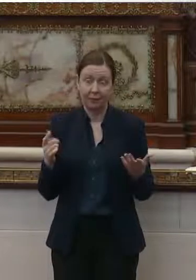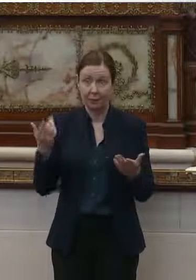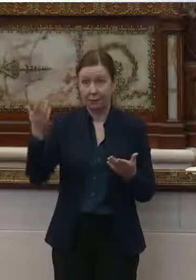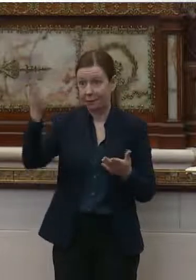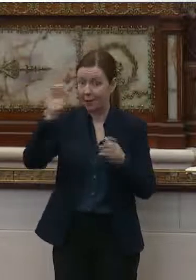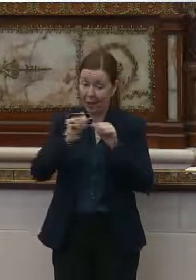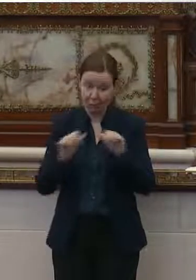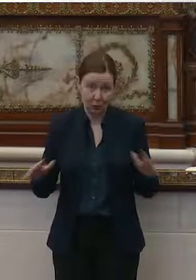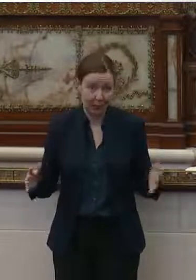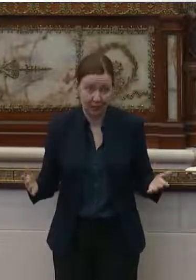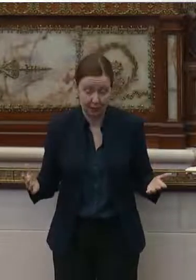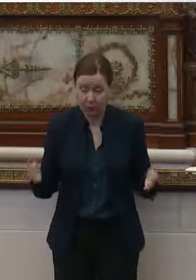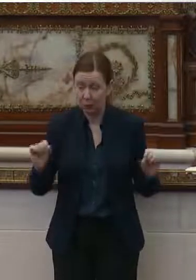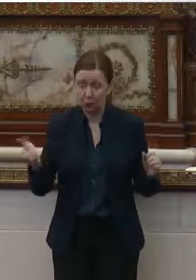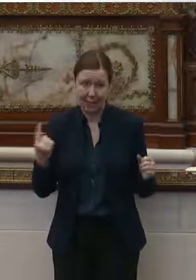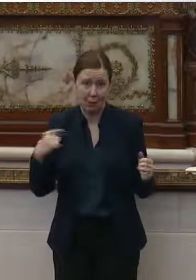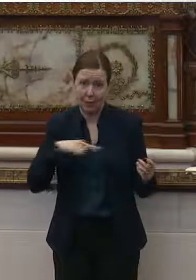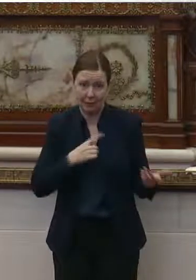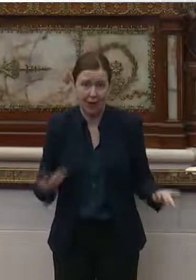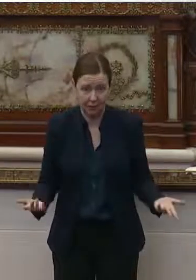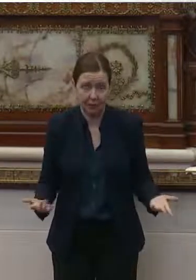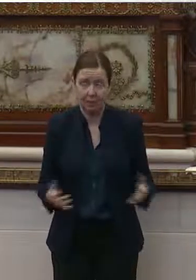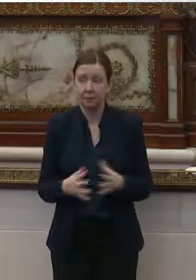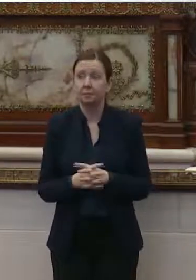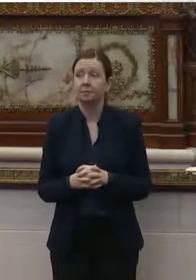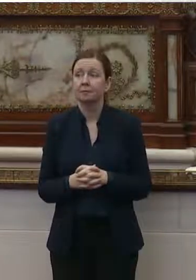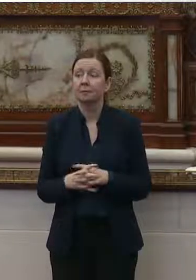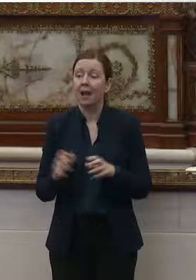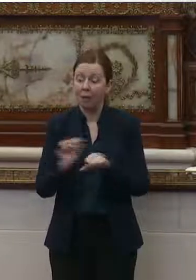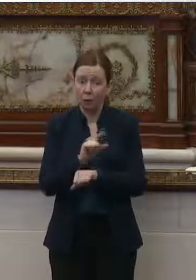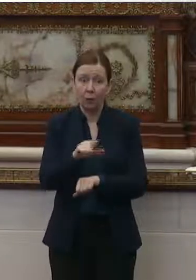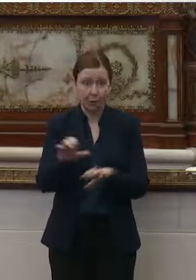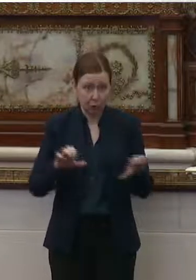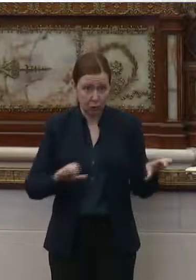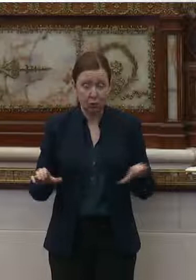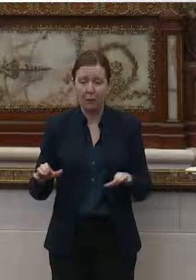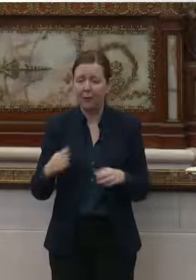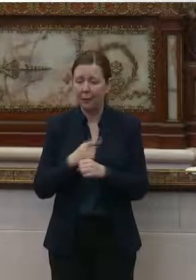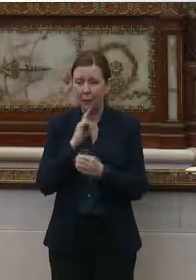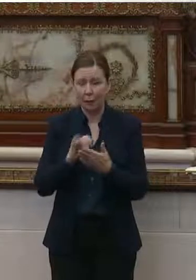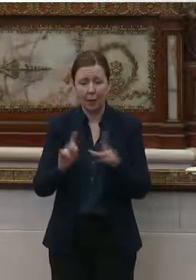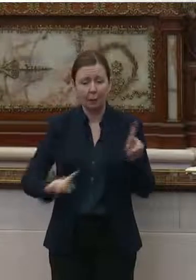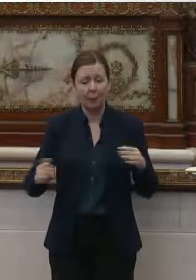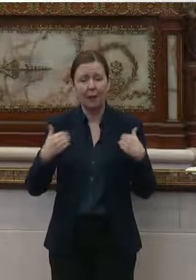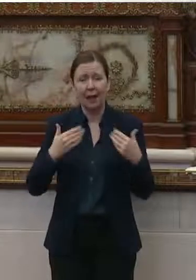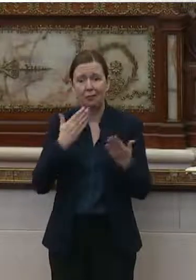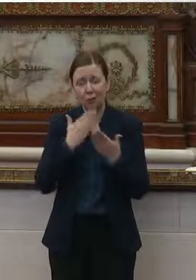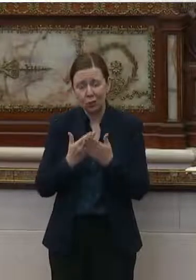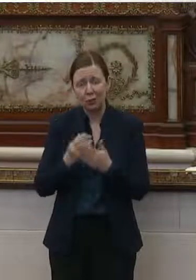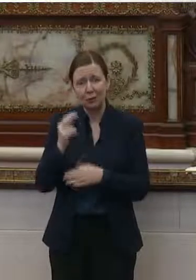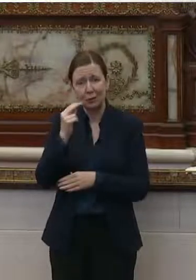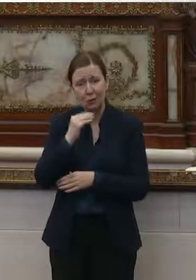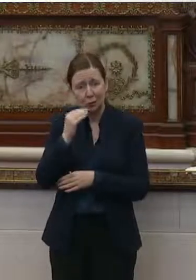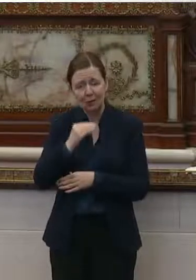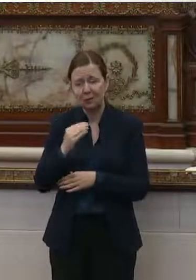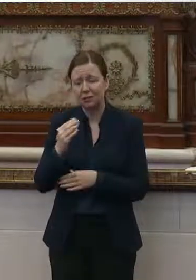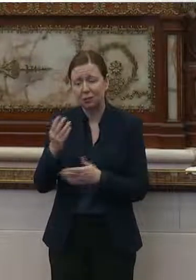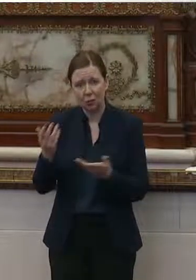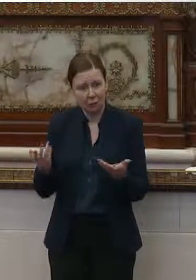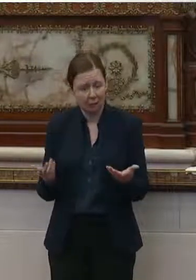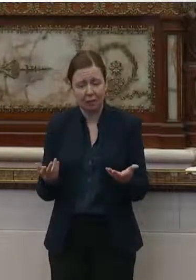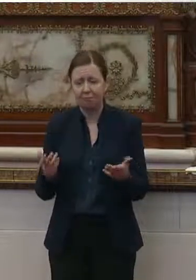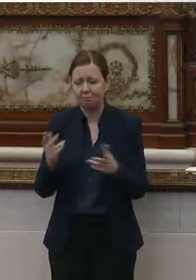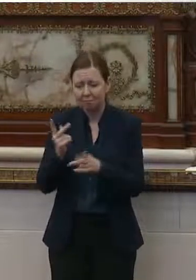of God, there go any one of us. And the work that you're doing, making sure that people have good nutritious food, you know,